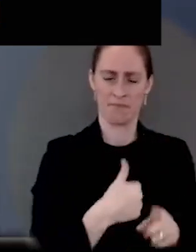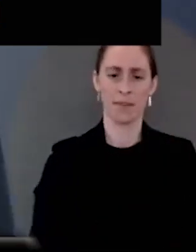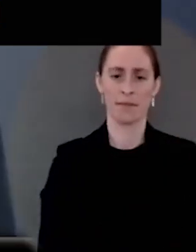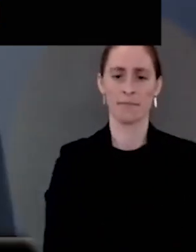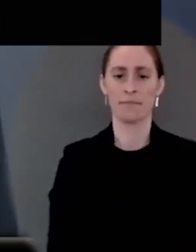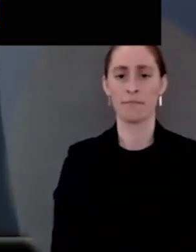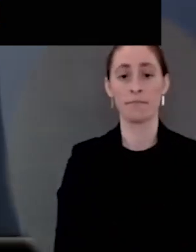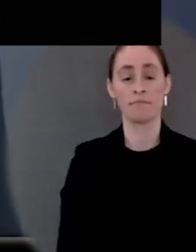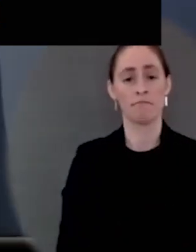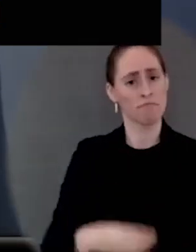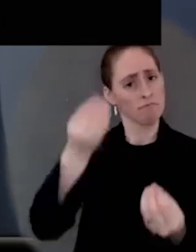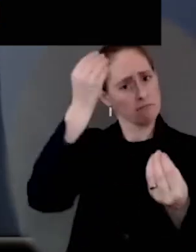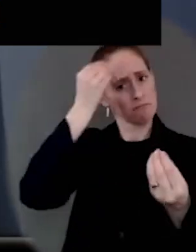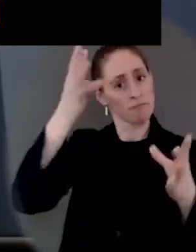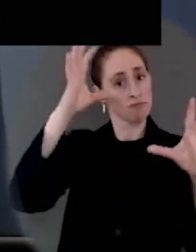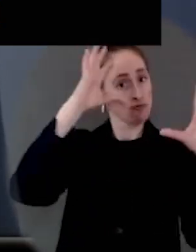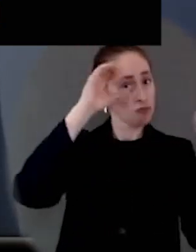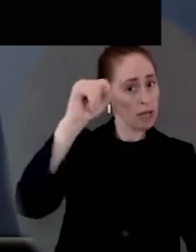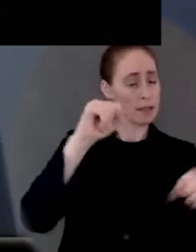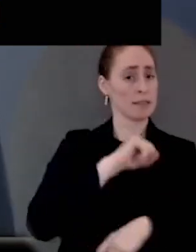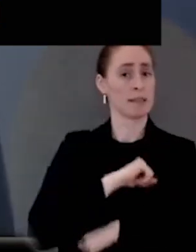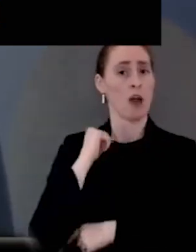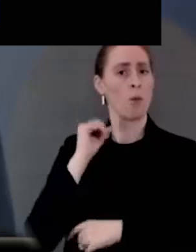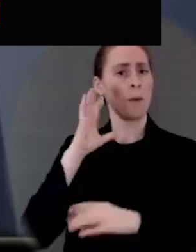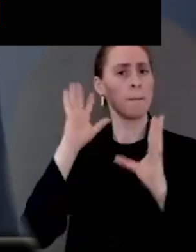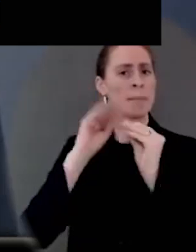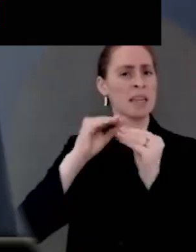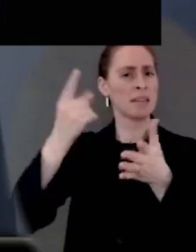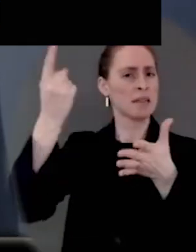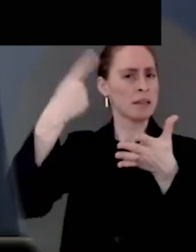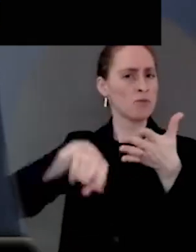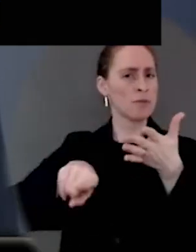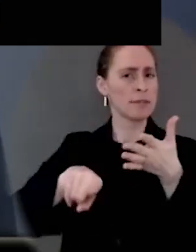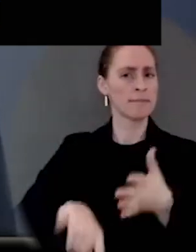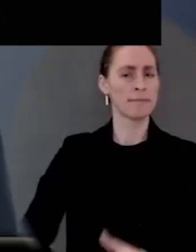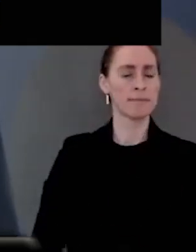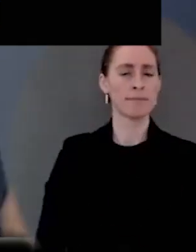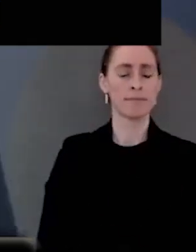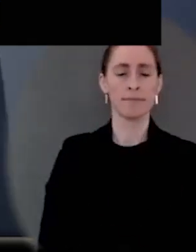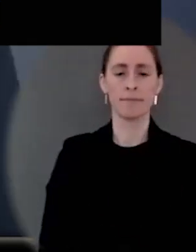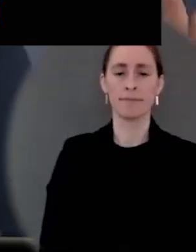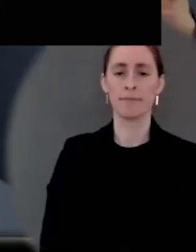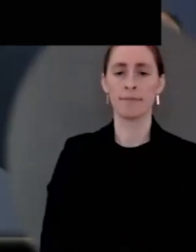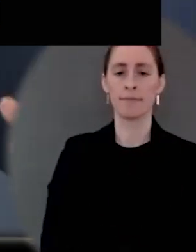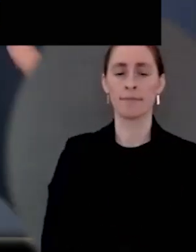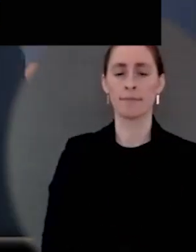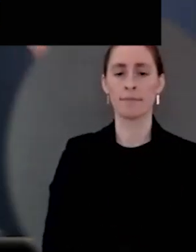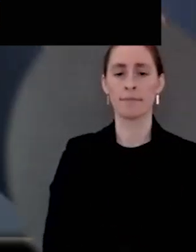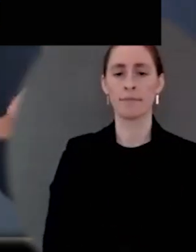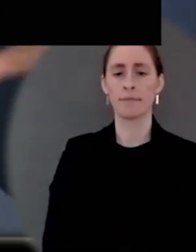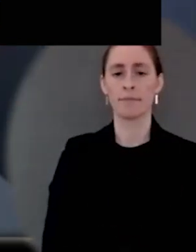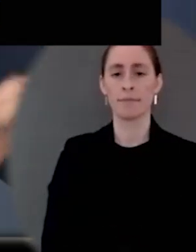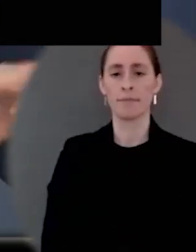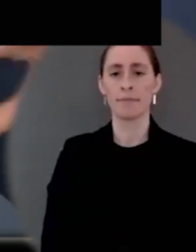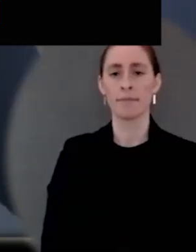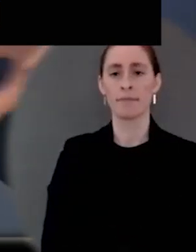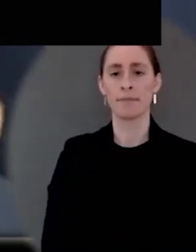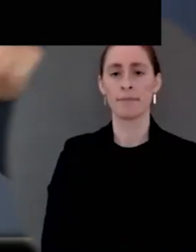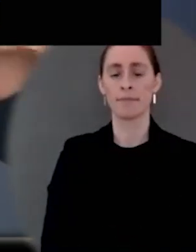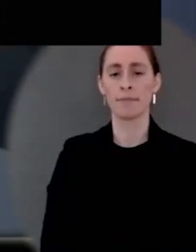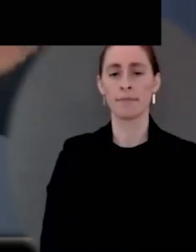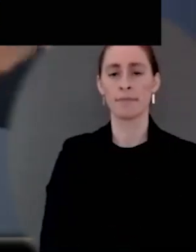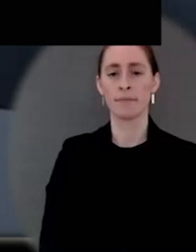of what we've conveyed publicly, that while we've seen costs increase in some areas and we've seen them